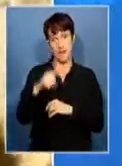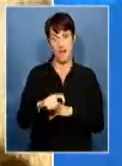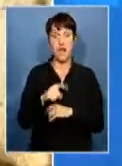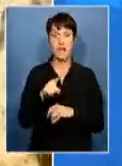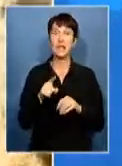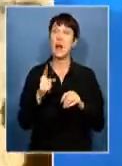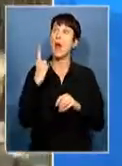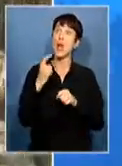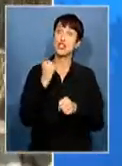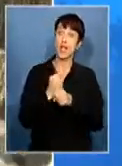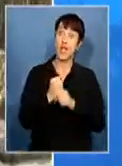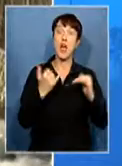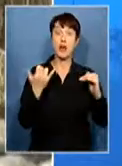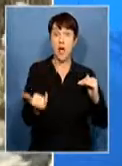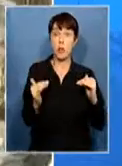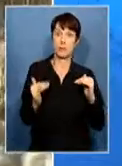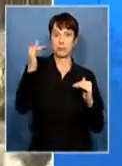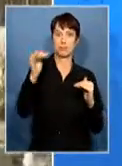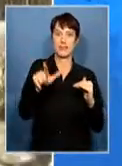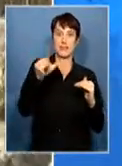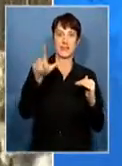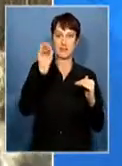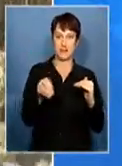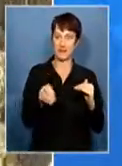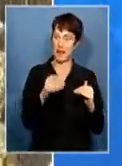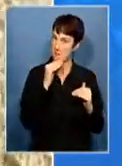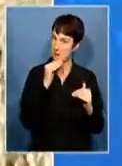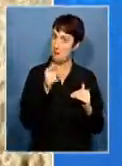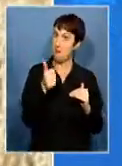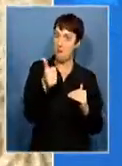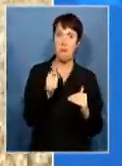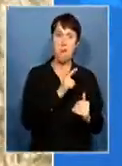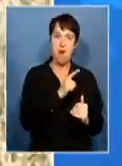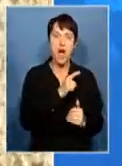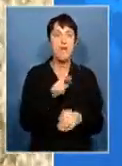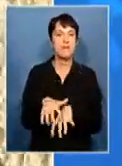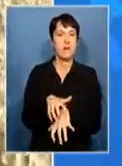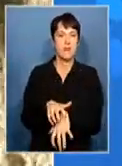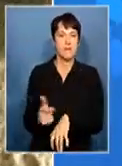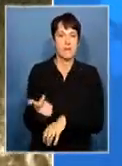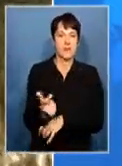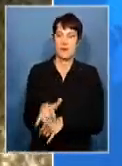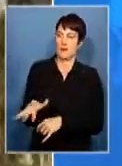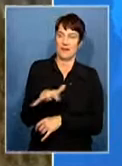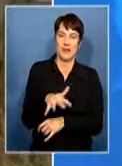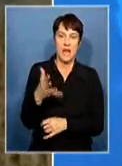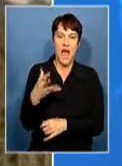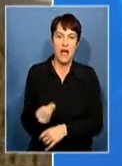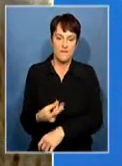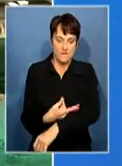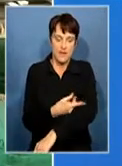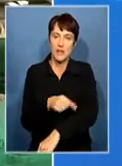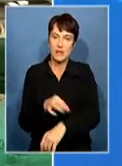percent higher than last year. The good season is attributed to good farming conditions that produced high quality